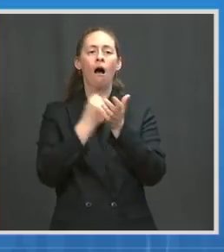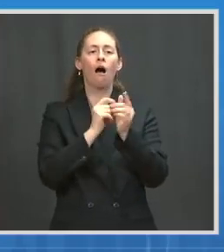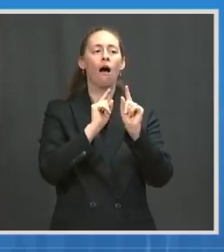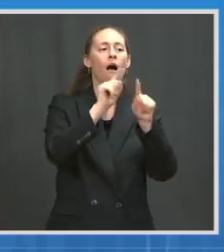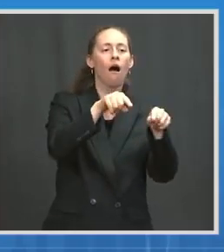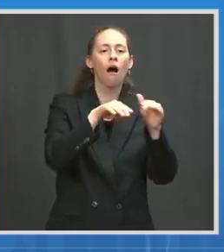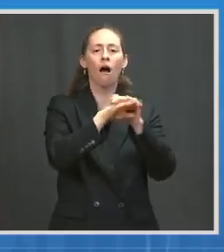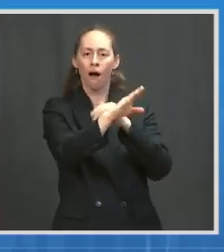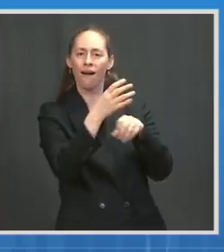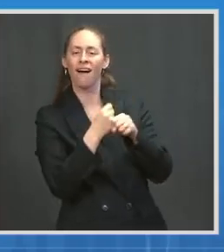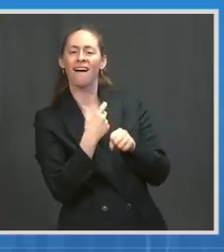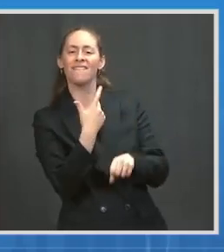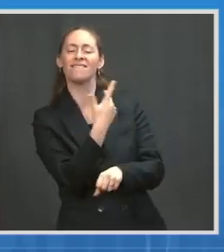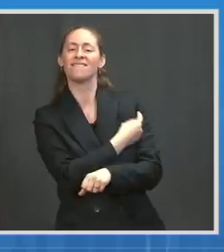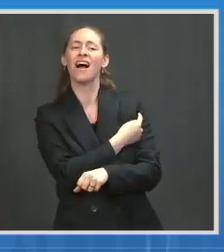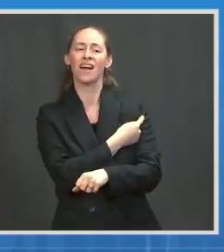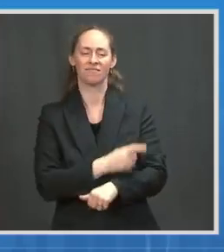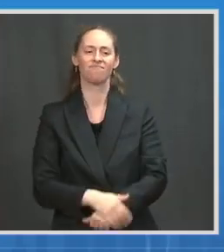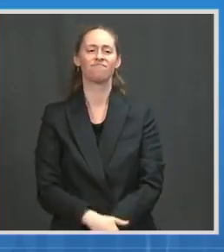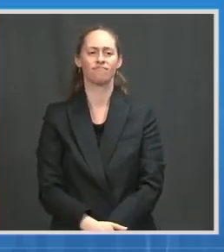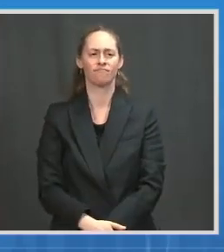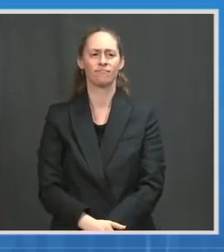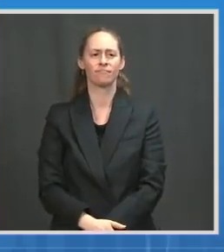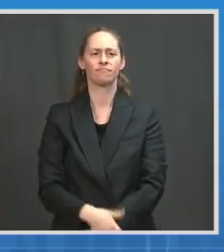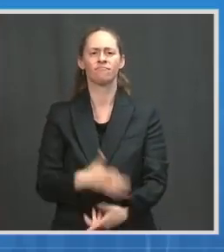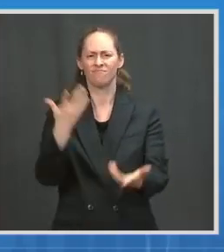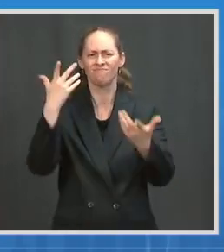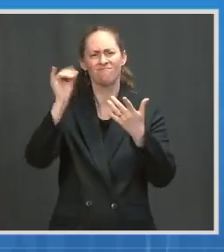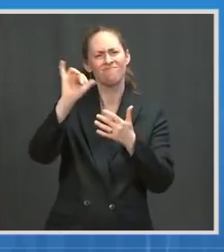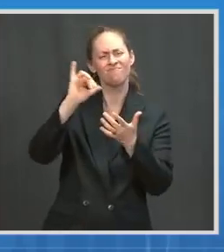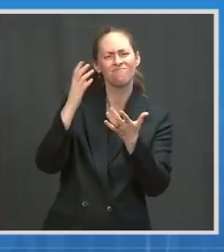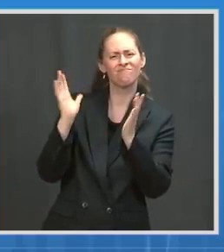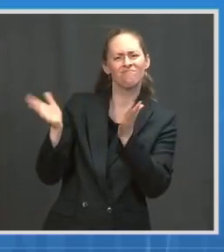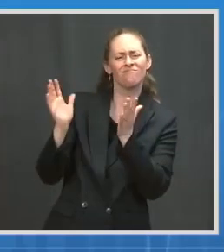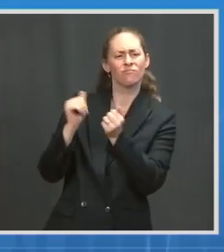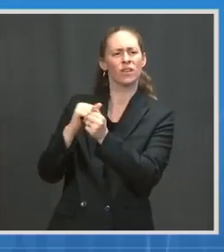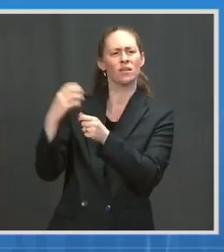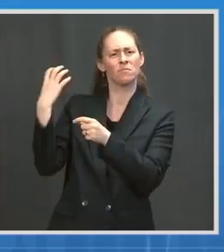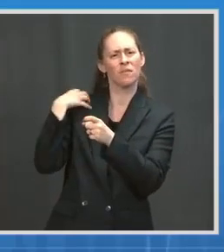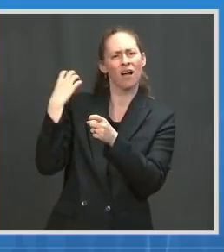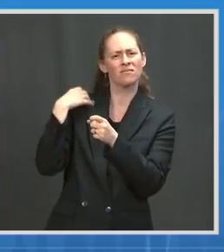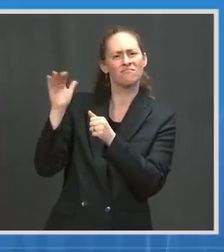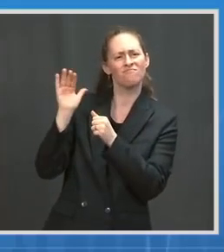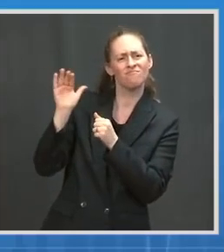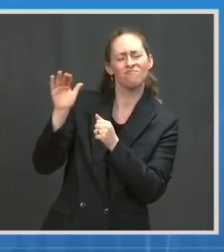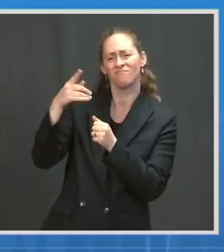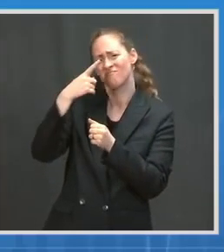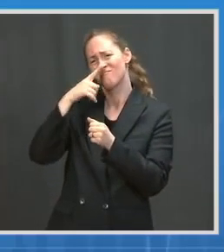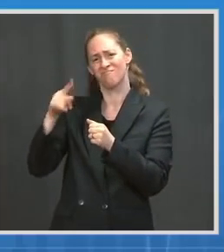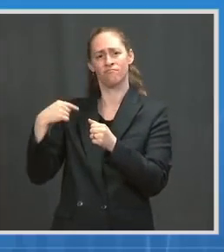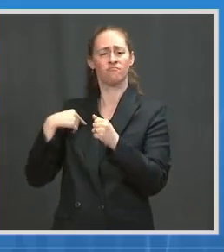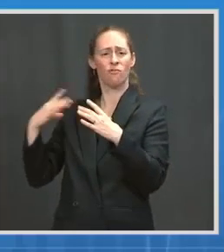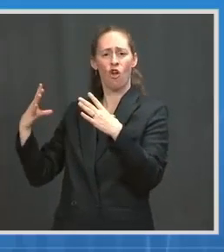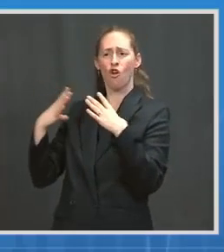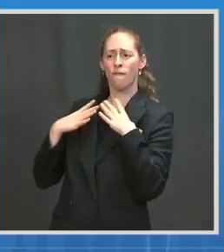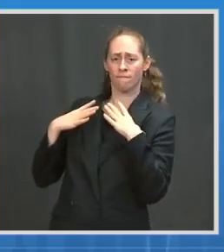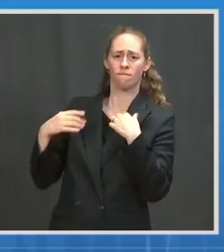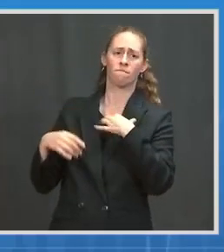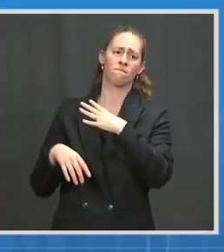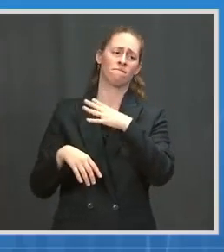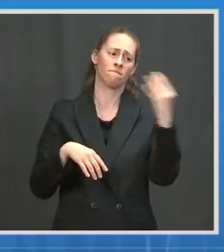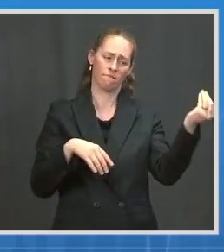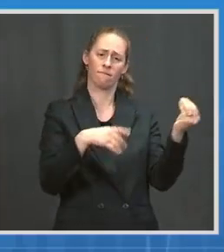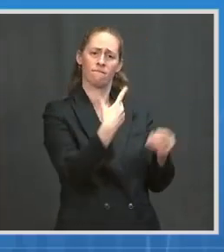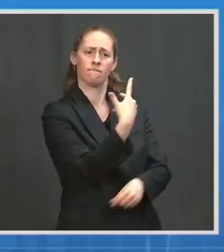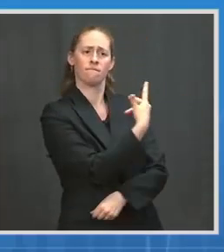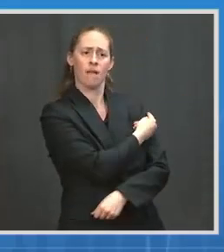Working with employers, over a thousand businesses that are giving employees time off. So, you'll see, I think, a very long list